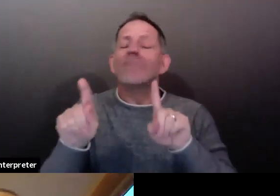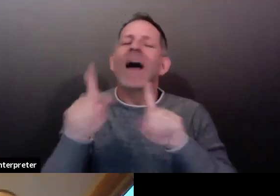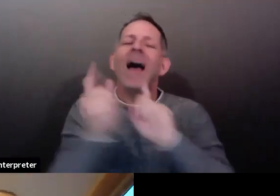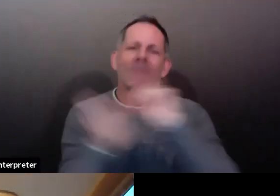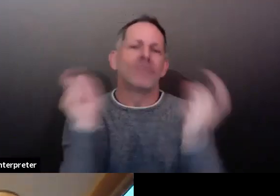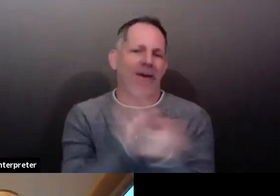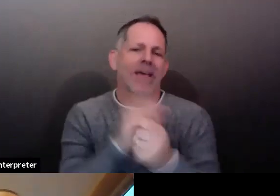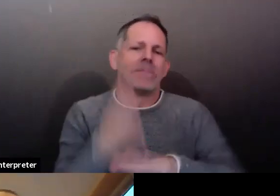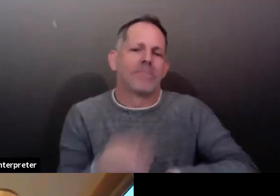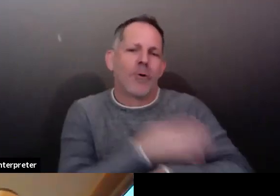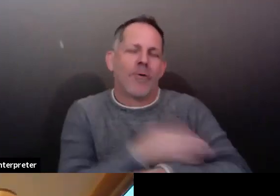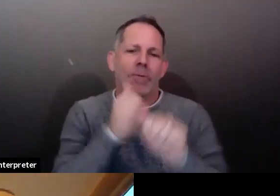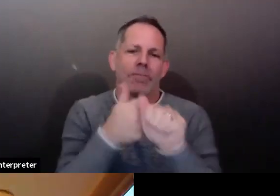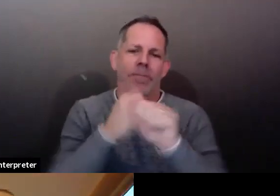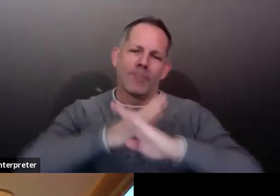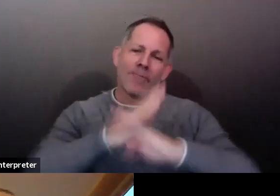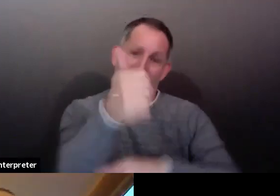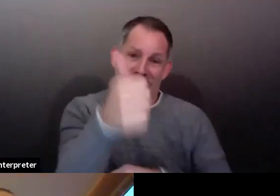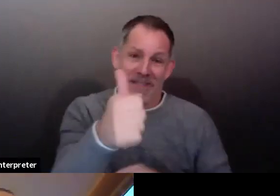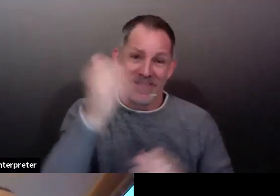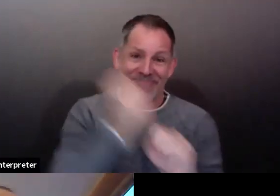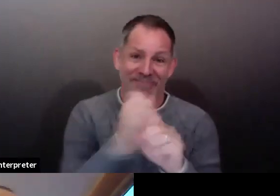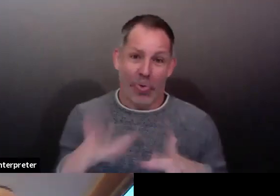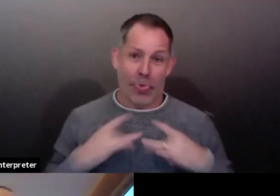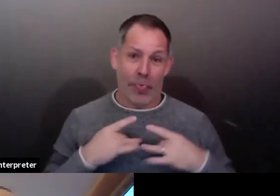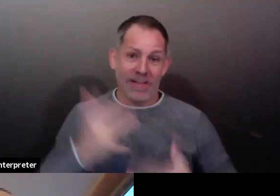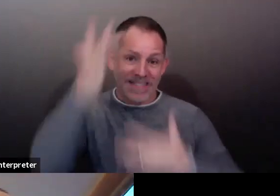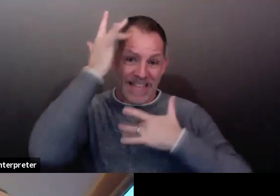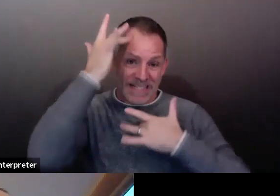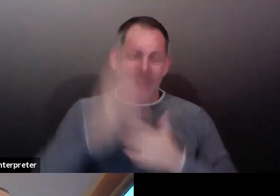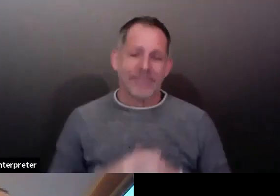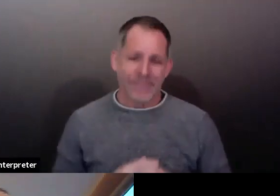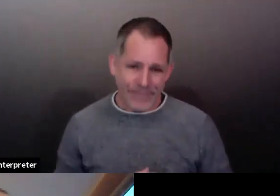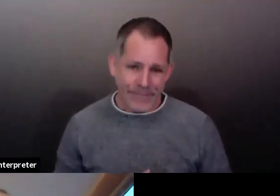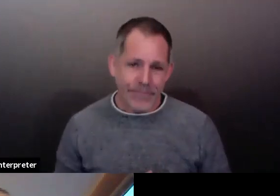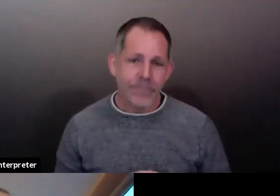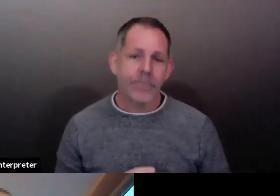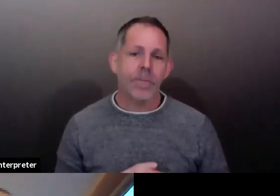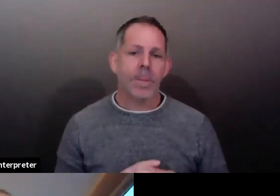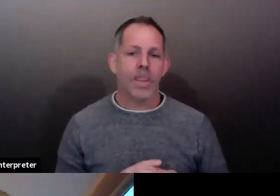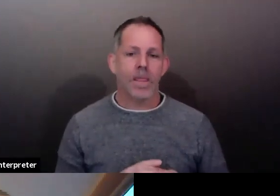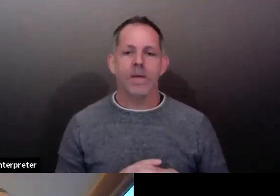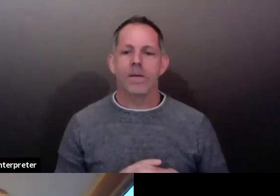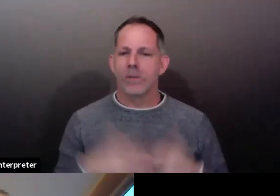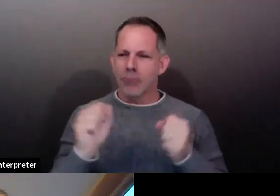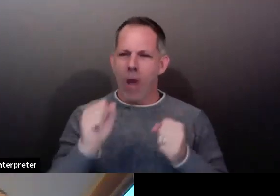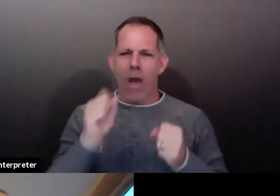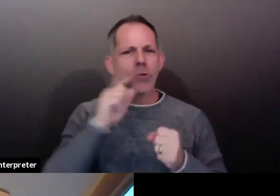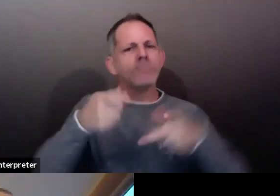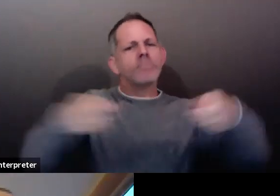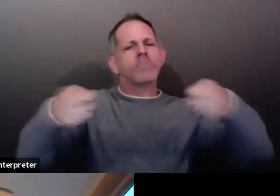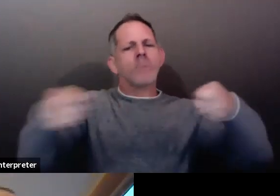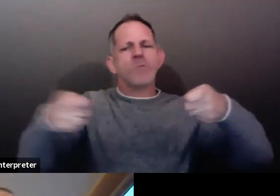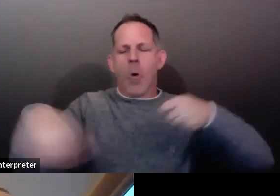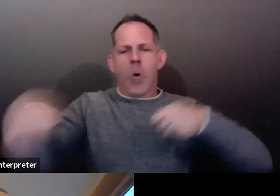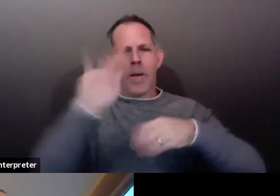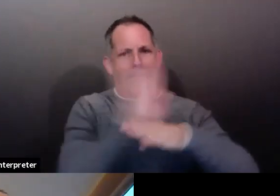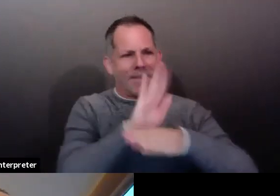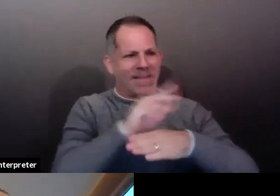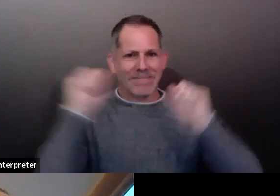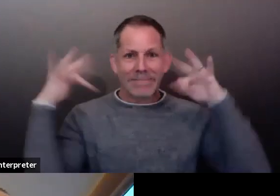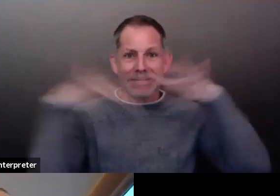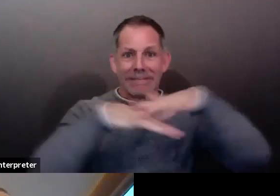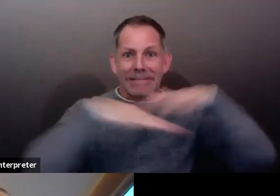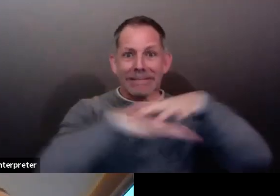personally would suggest even trying to go beyond that just to help try to bend the curve and really curtail all non-essential